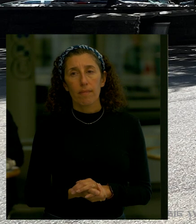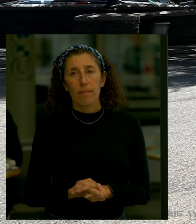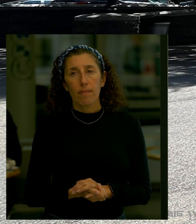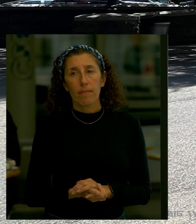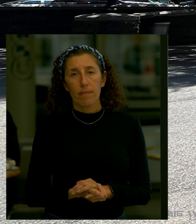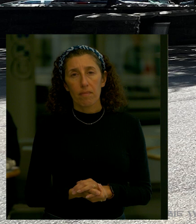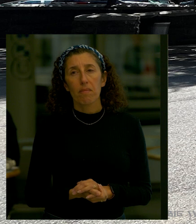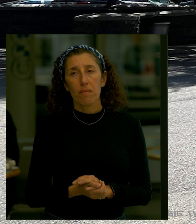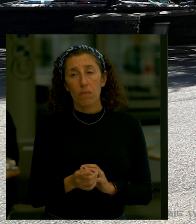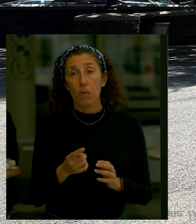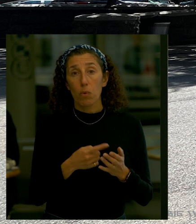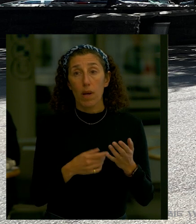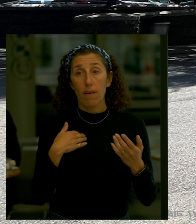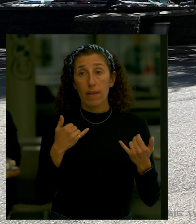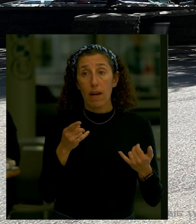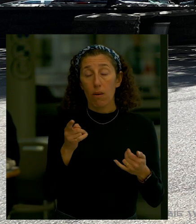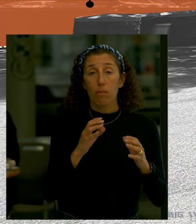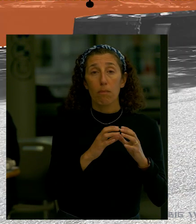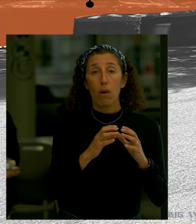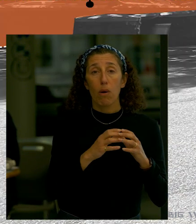is existing the ball courts